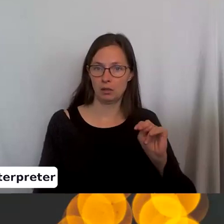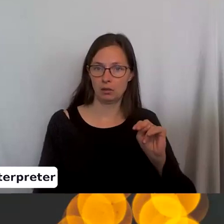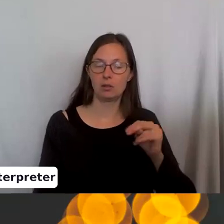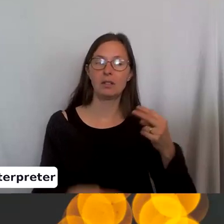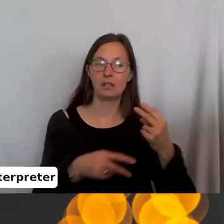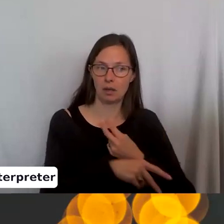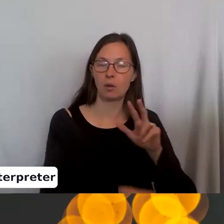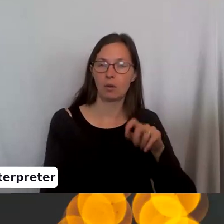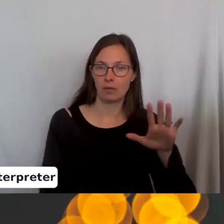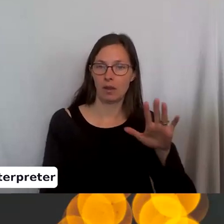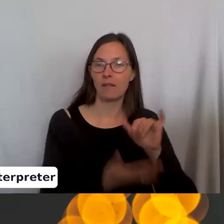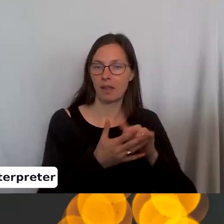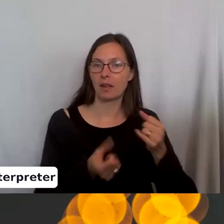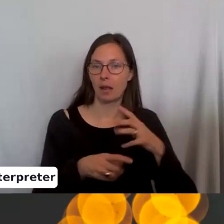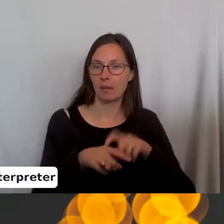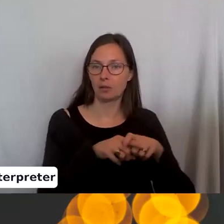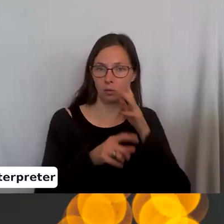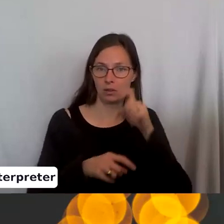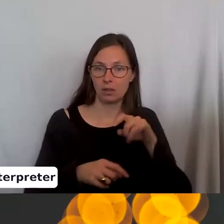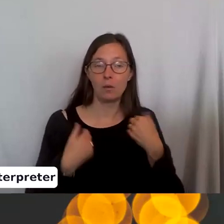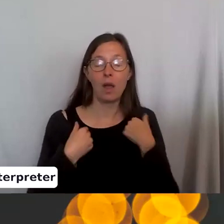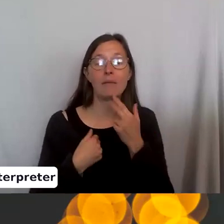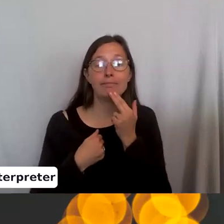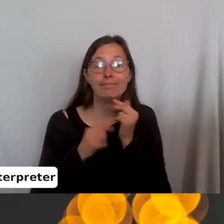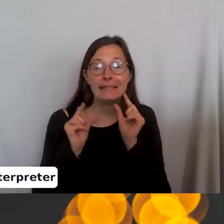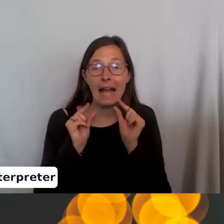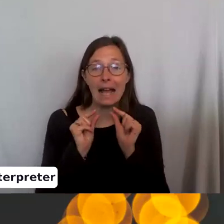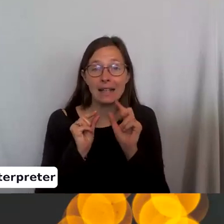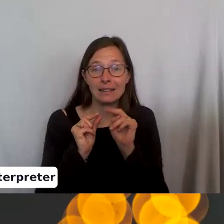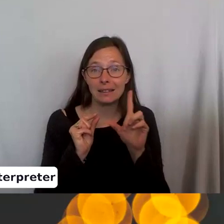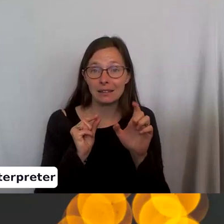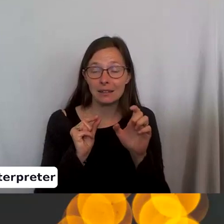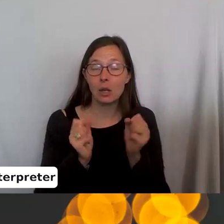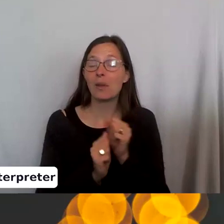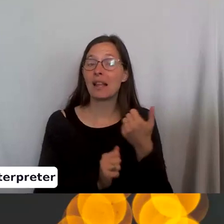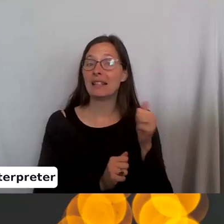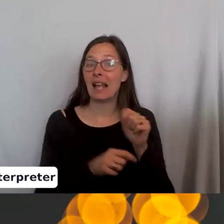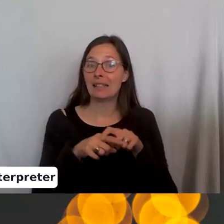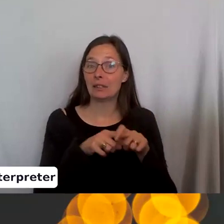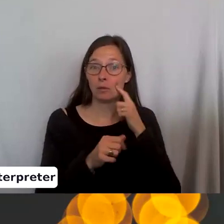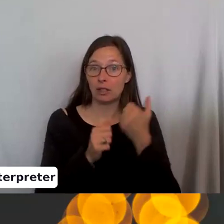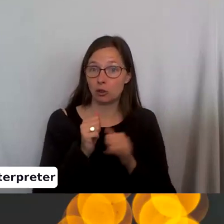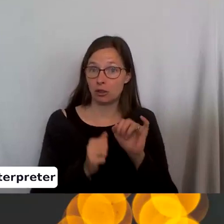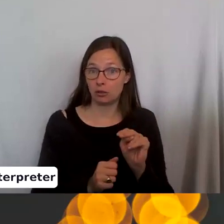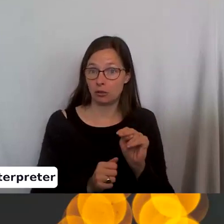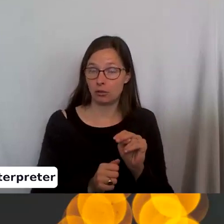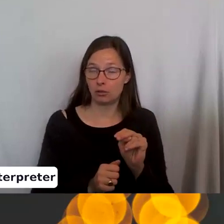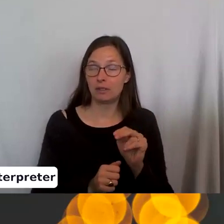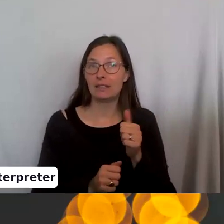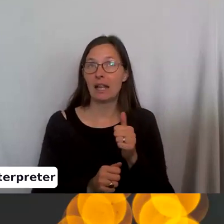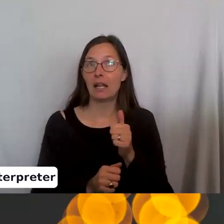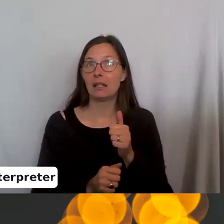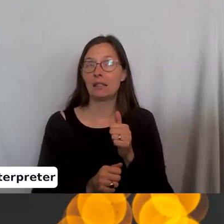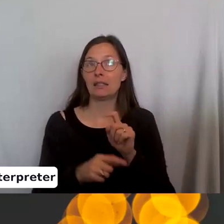And that's how many stitches you will need. So if you have a tiny little needle and you've got 10 stitches per inch, you're going to need 30 stitches or no, that's wrong.